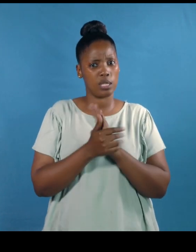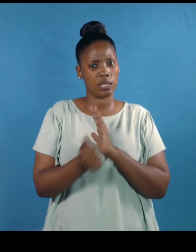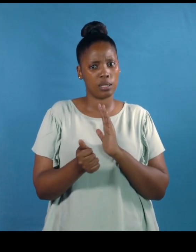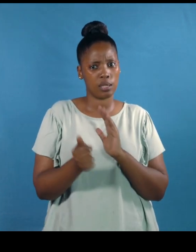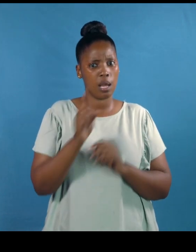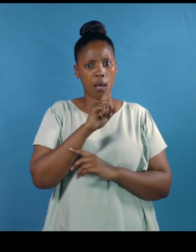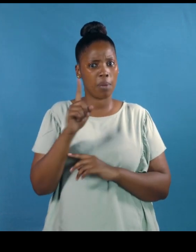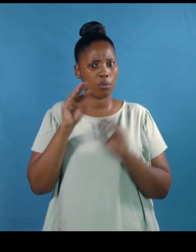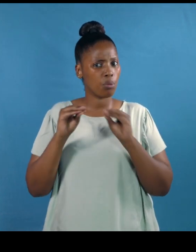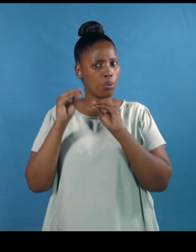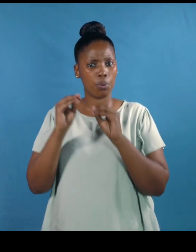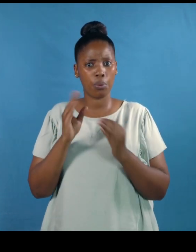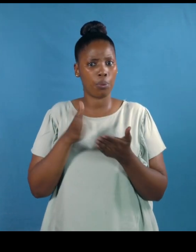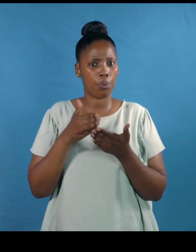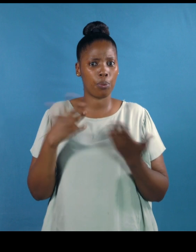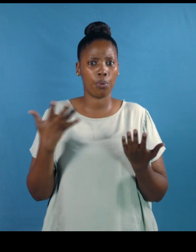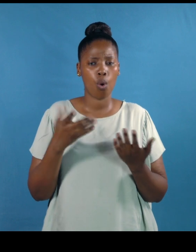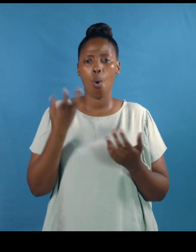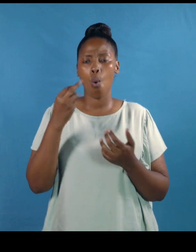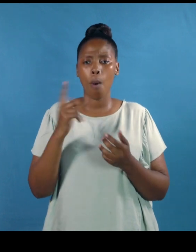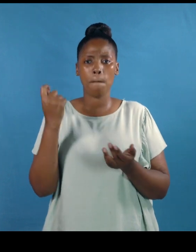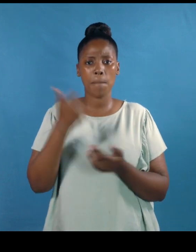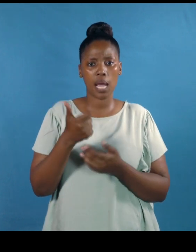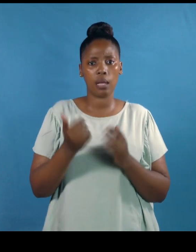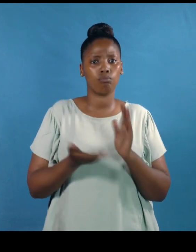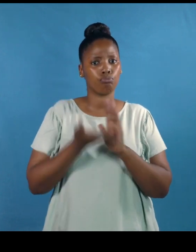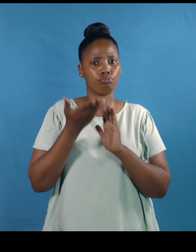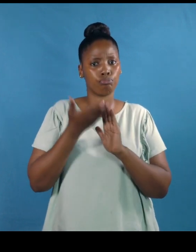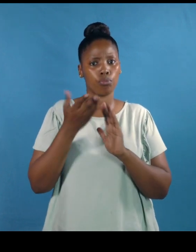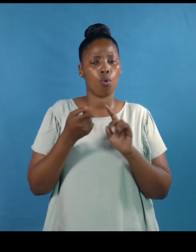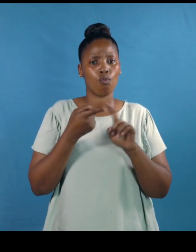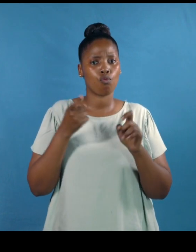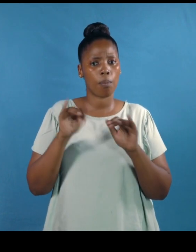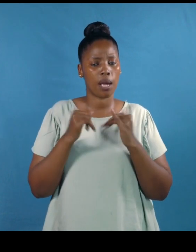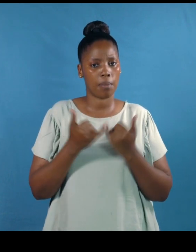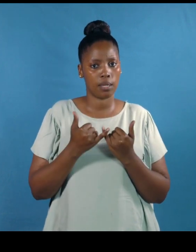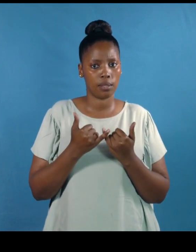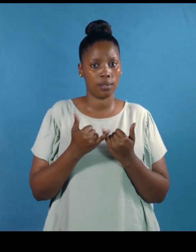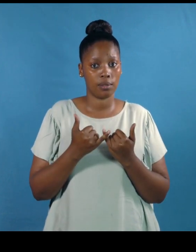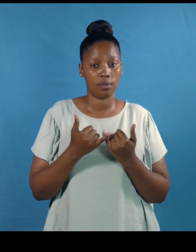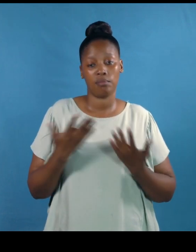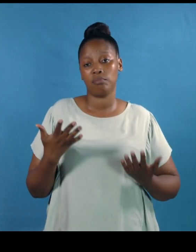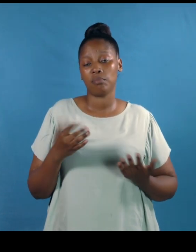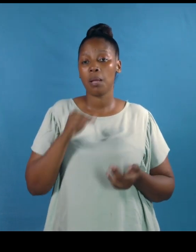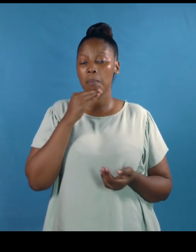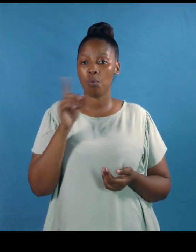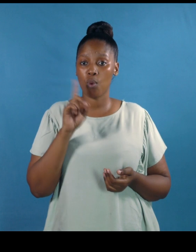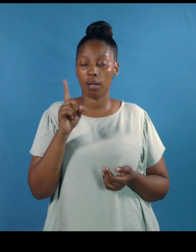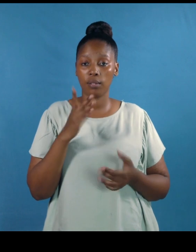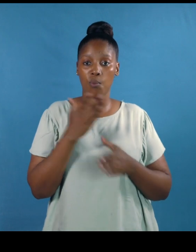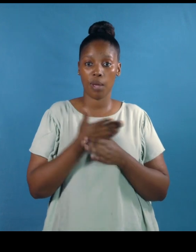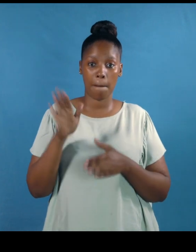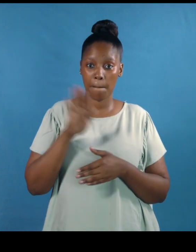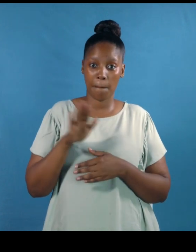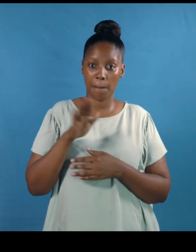no promotion or pay increase coming from your company it happens which means maybe your workplace is just